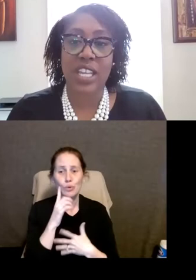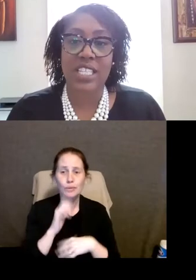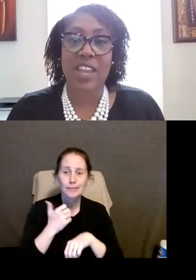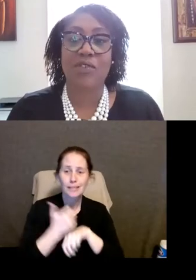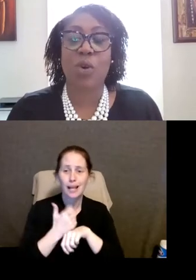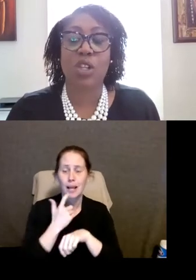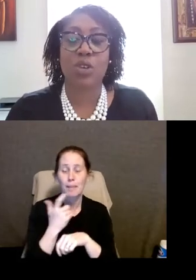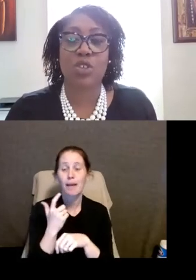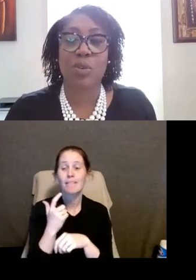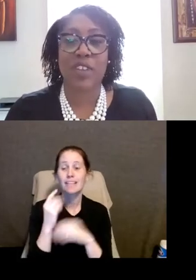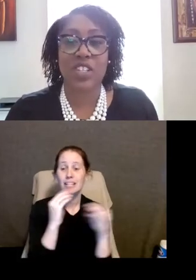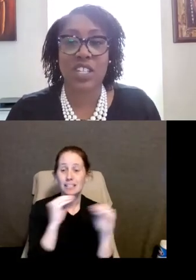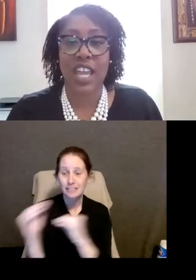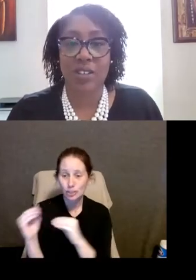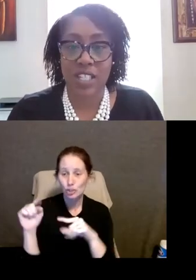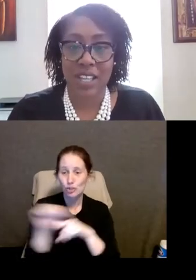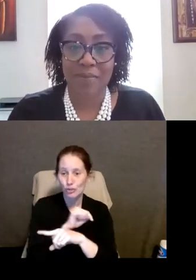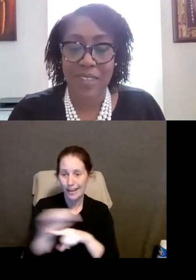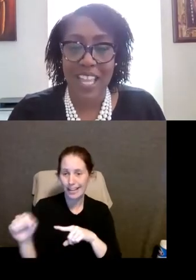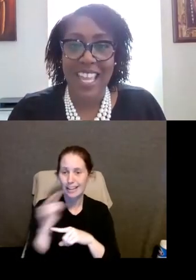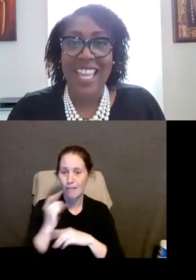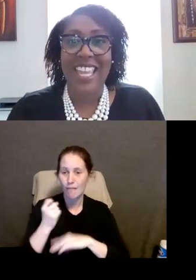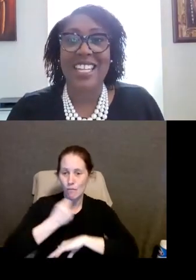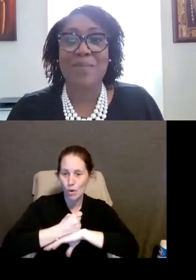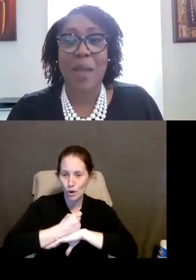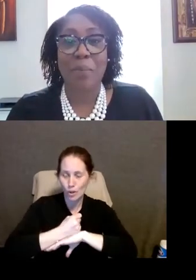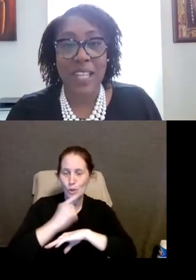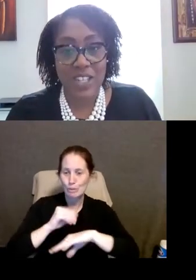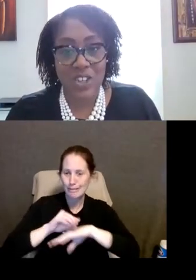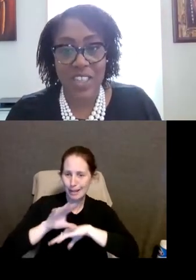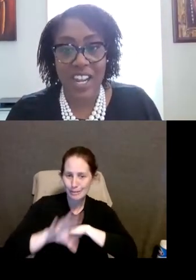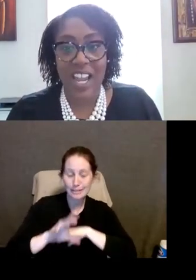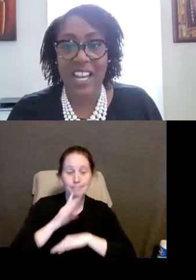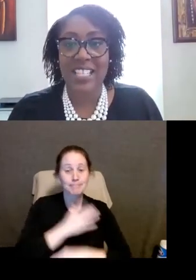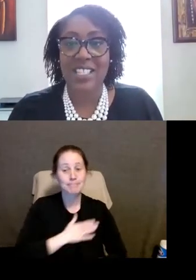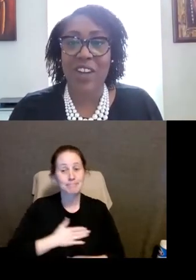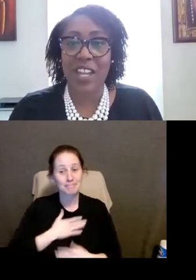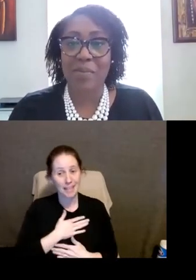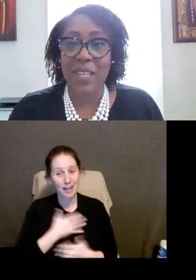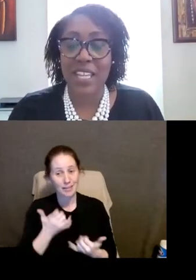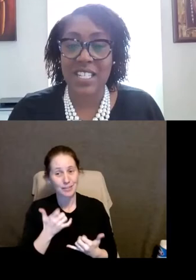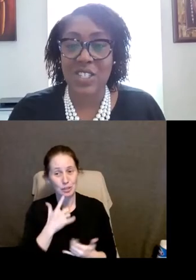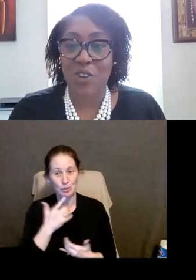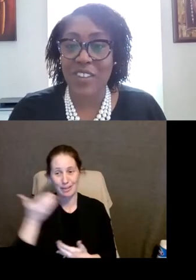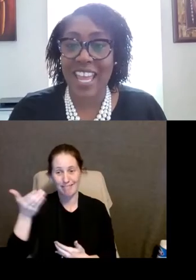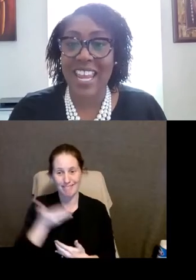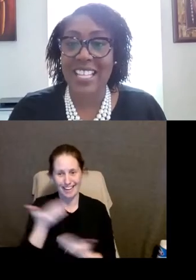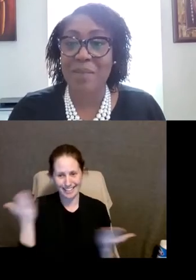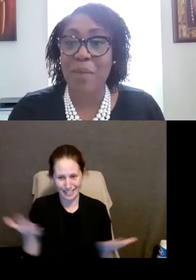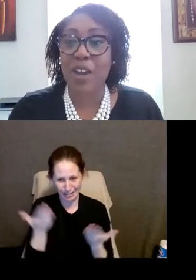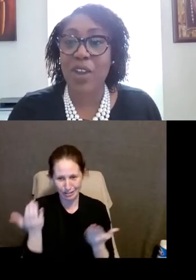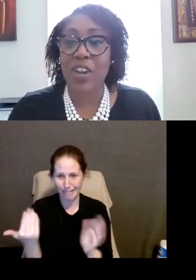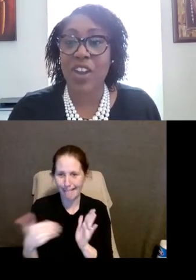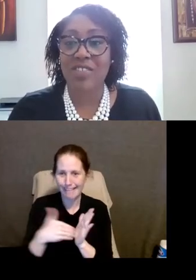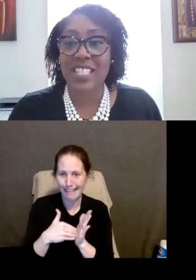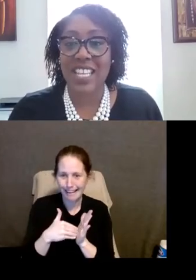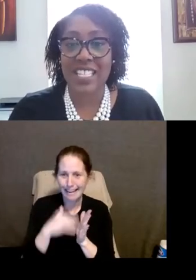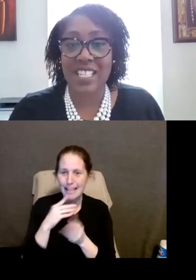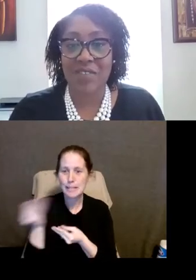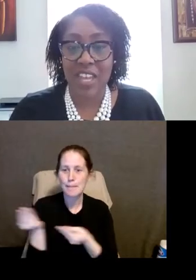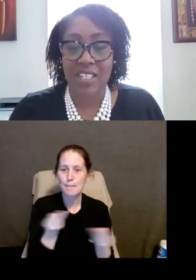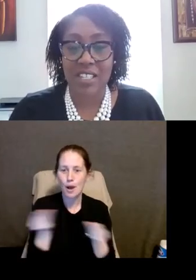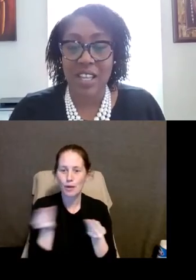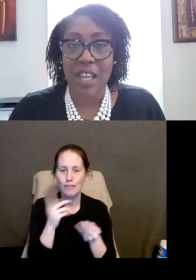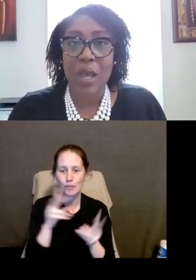housing trainings and foreclosure prevention counseling. It is my pleasure that HUD has invited me to serve again as the moderator of